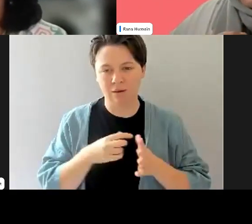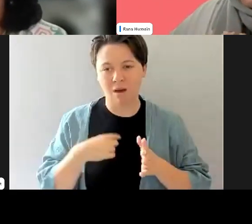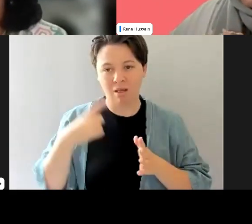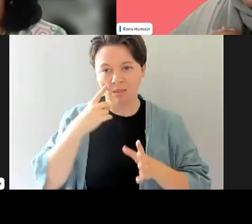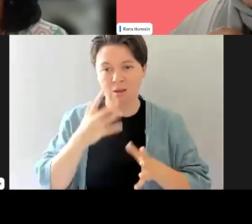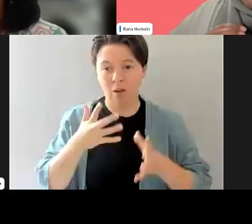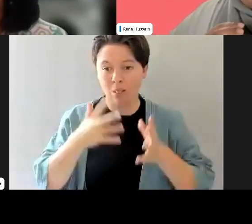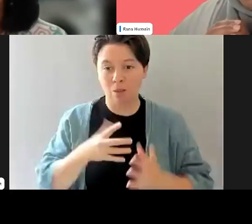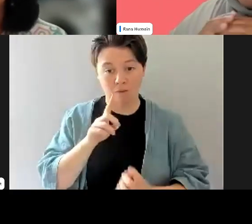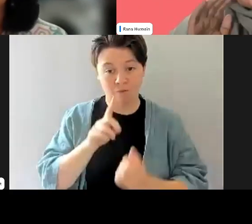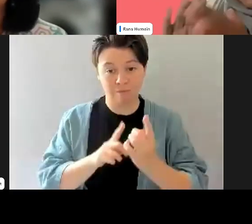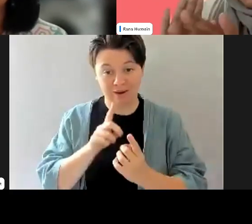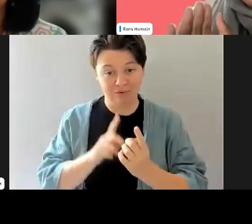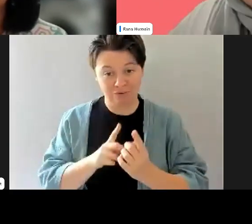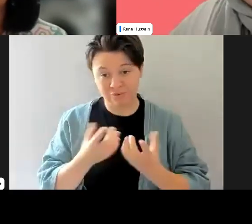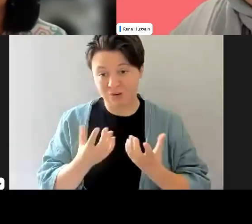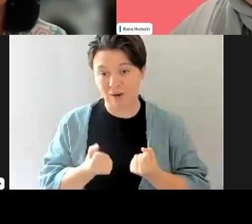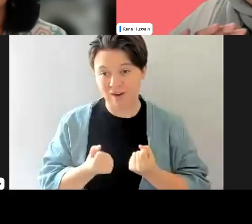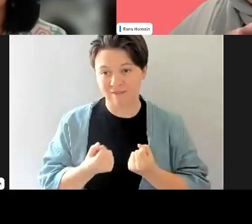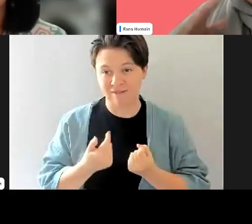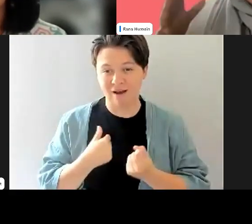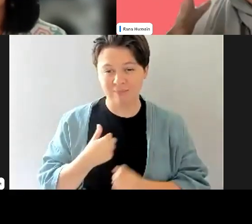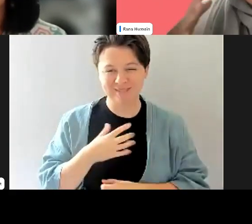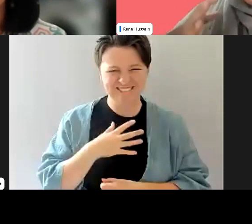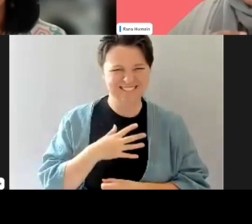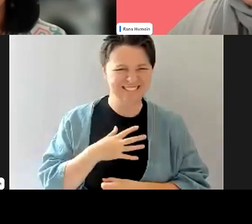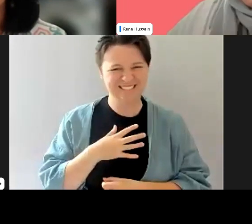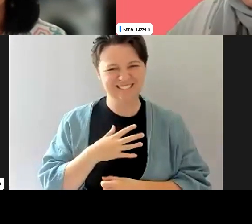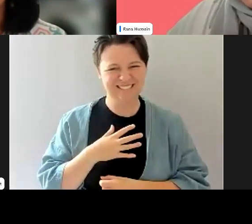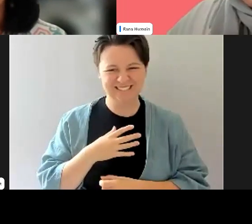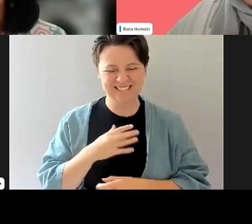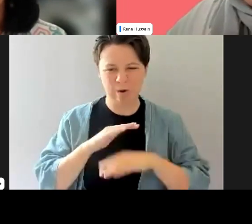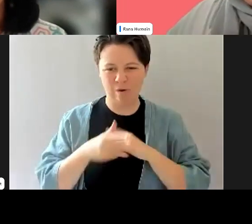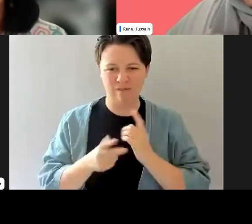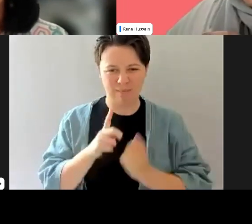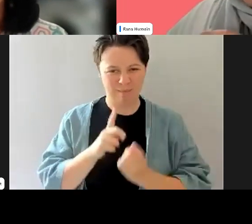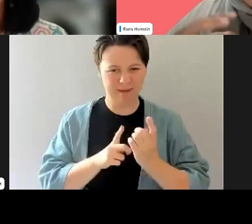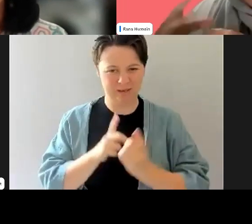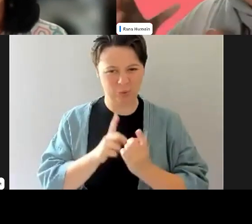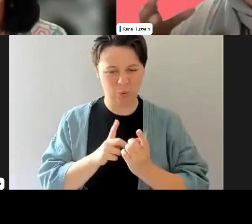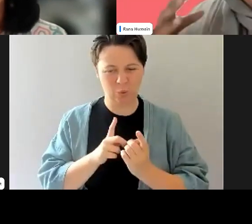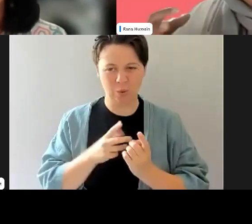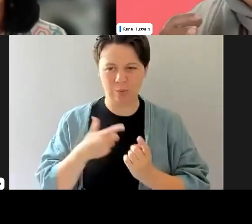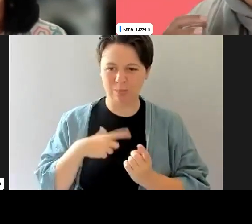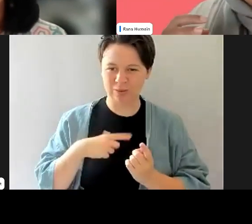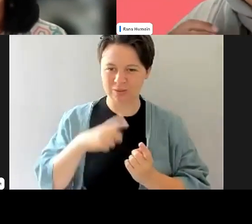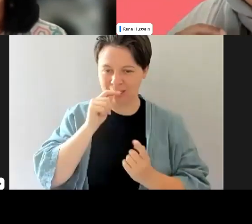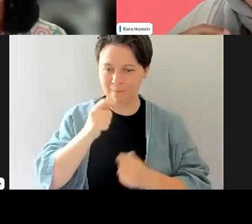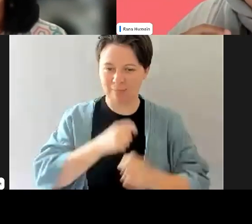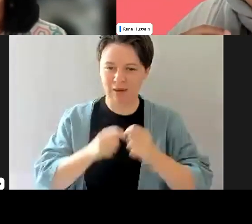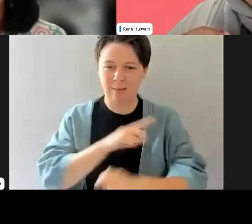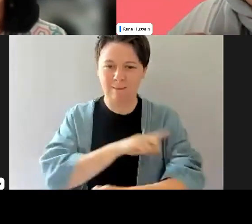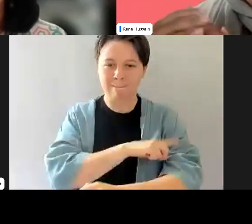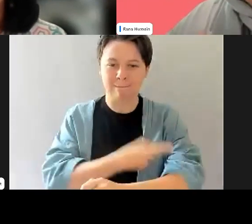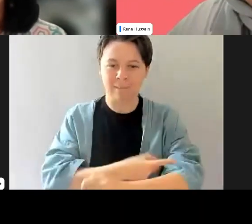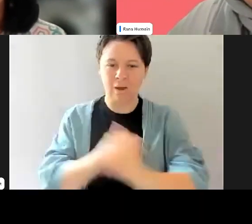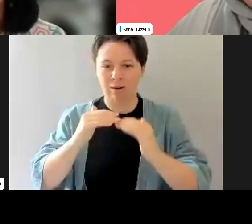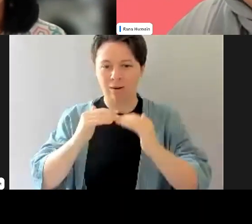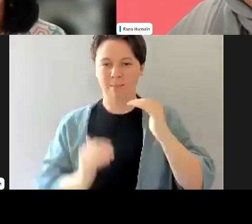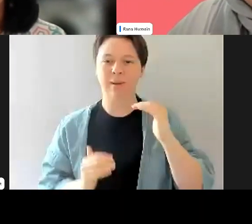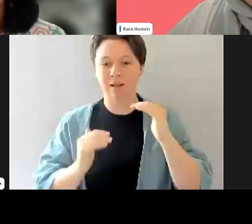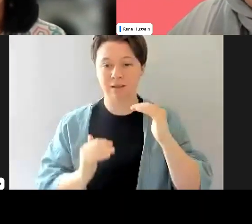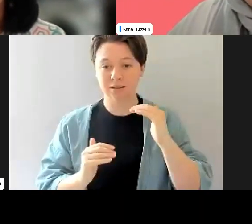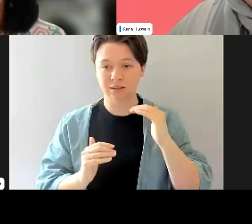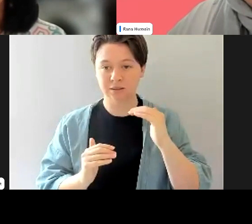a lot of mentoring. I, I'm suss on mentoring because mentoring can create a power imbalance too. Um, that's well